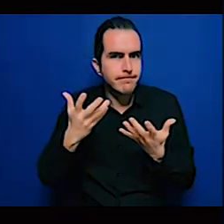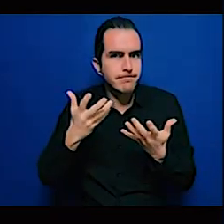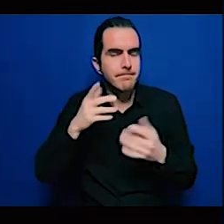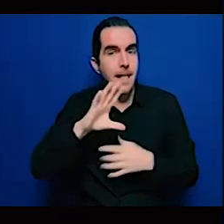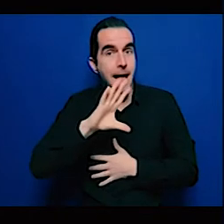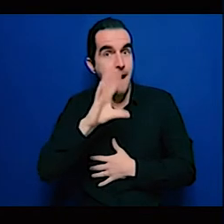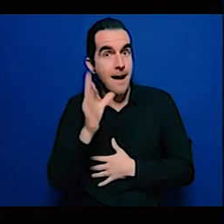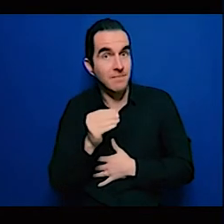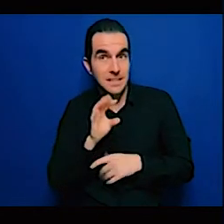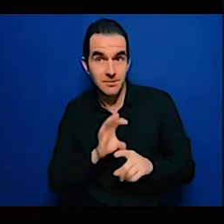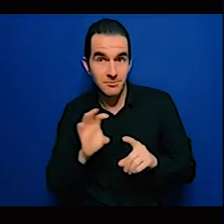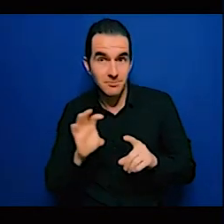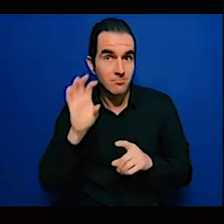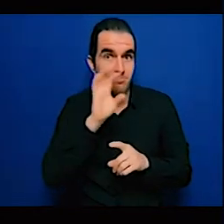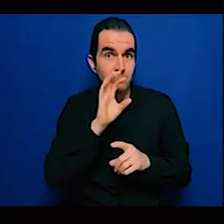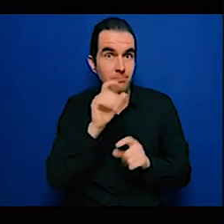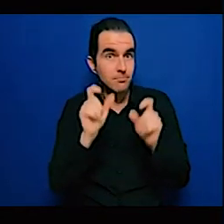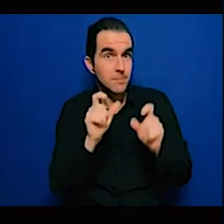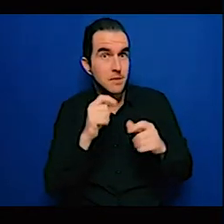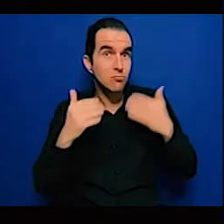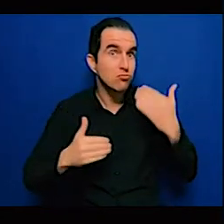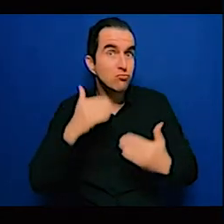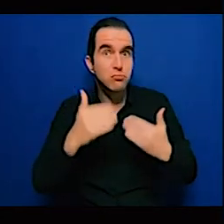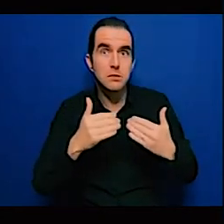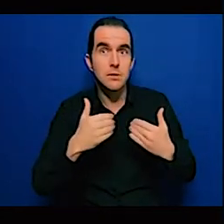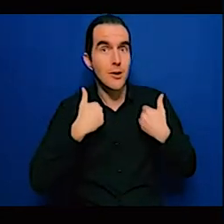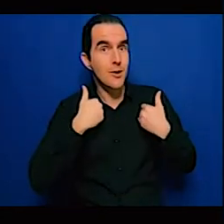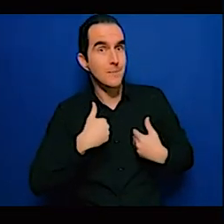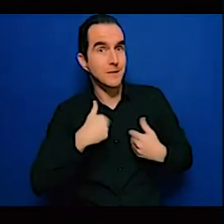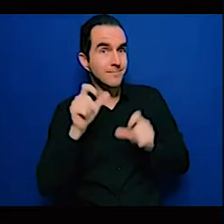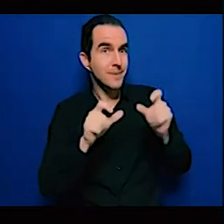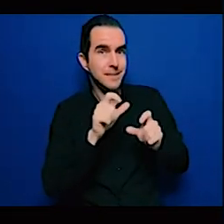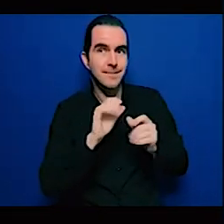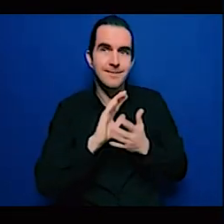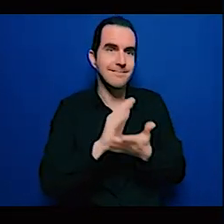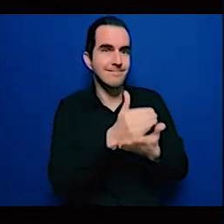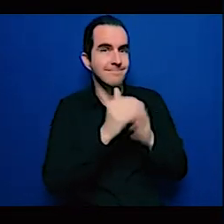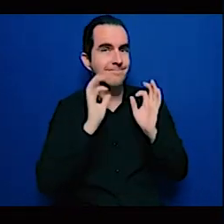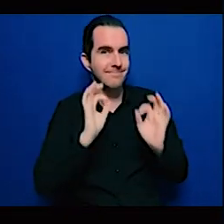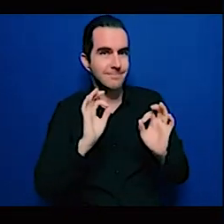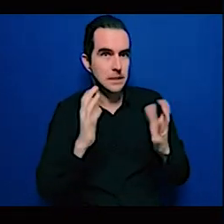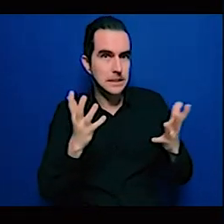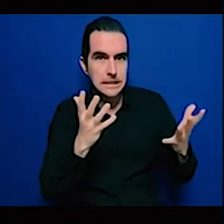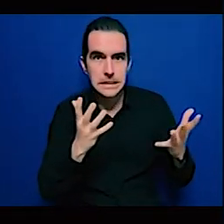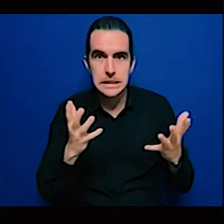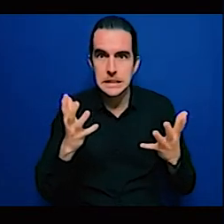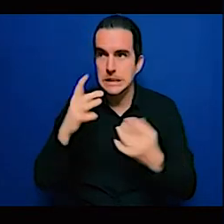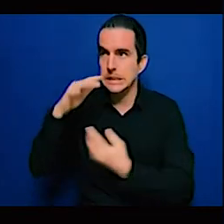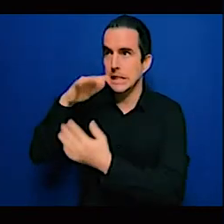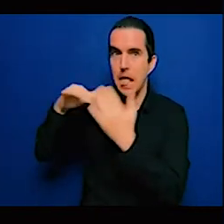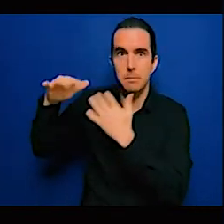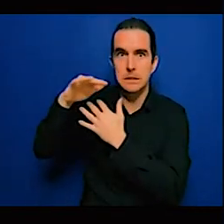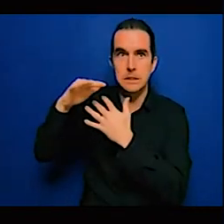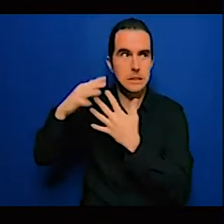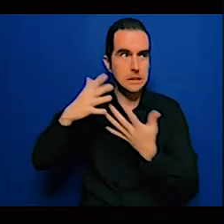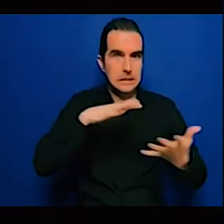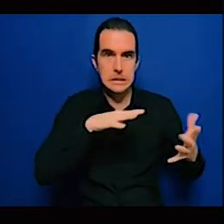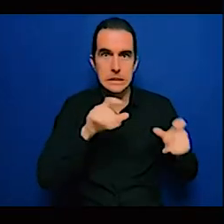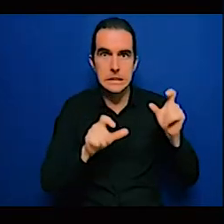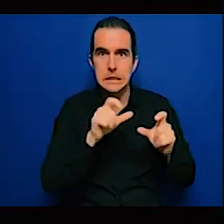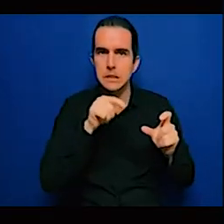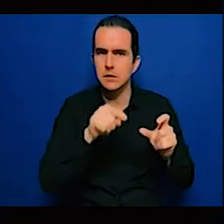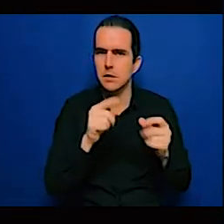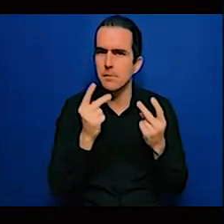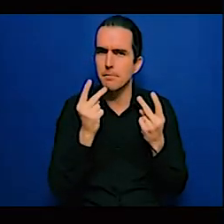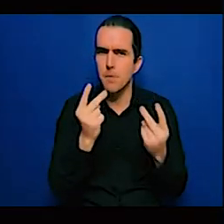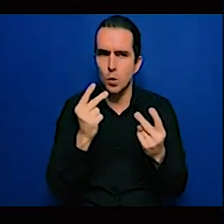Moreover, the fight against climate change had been mostly focused on CO2 to this day. But in this latest